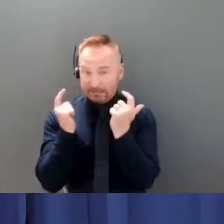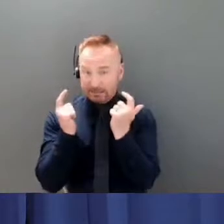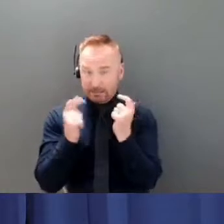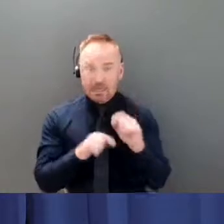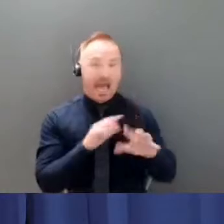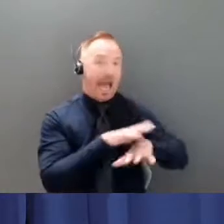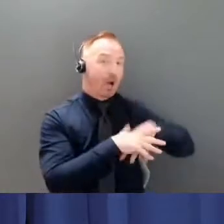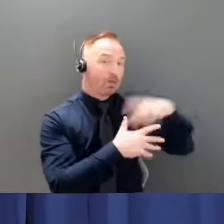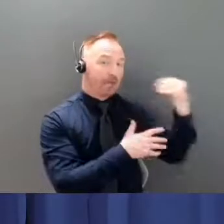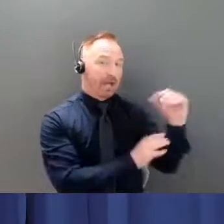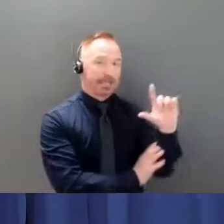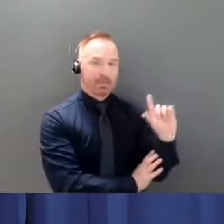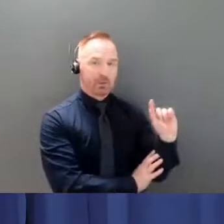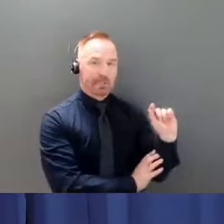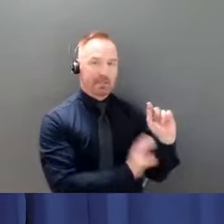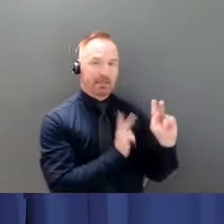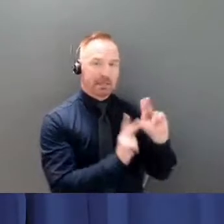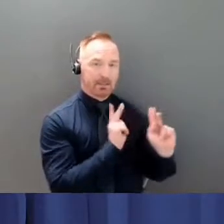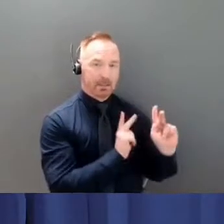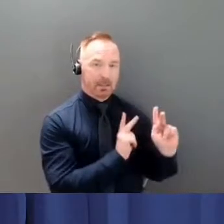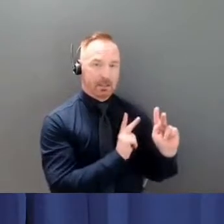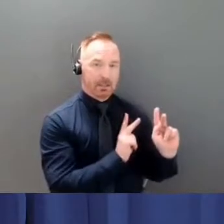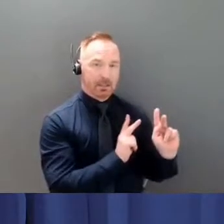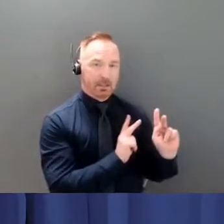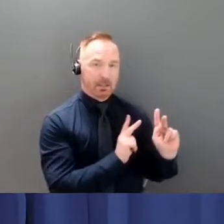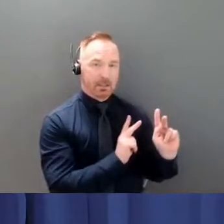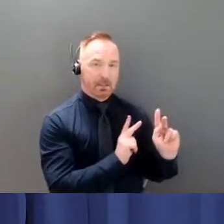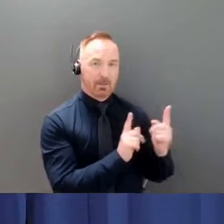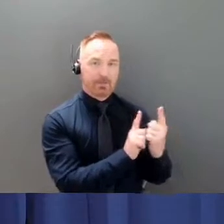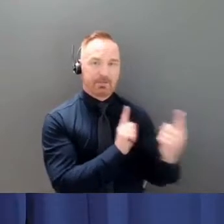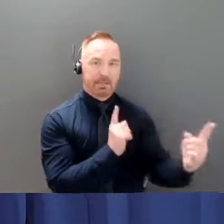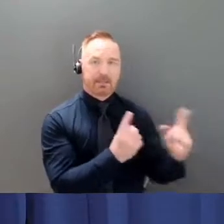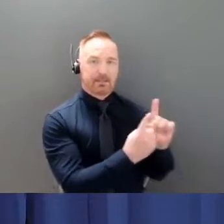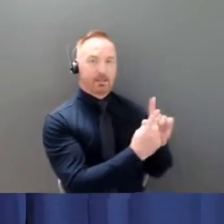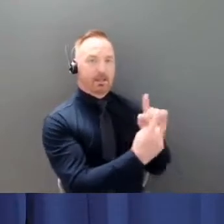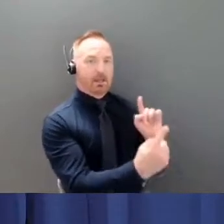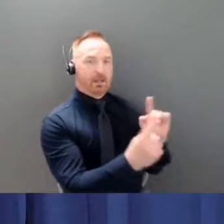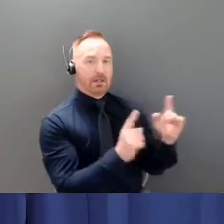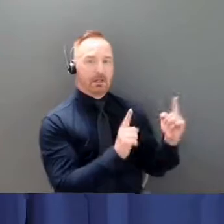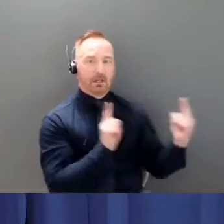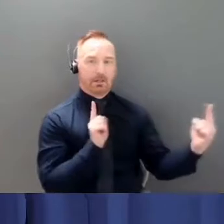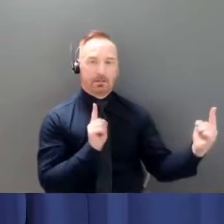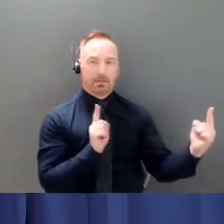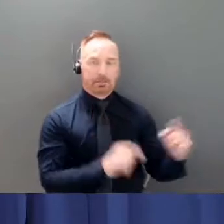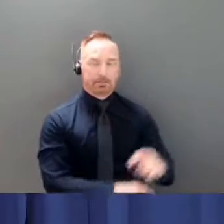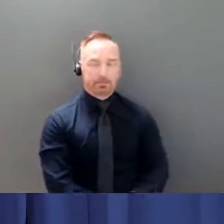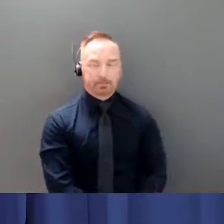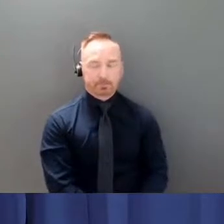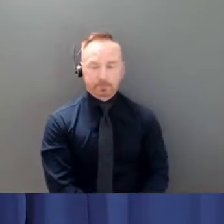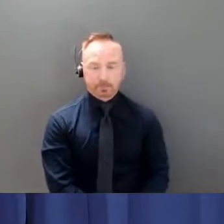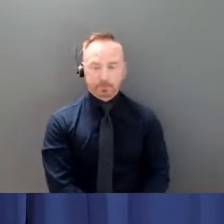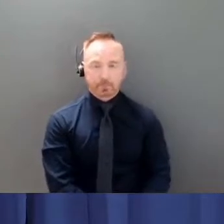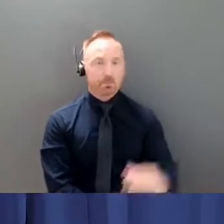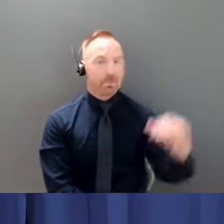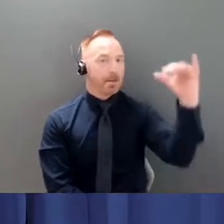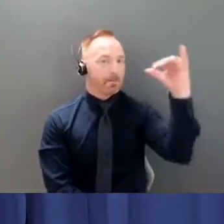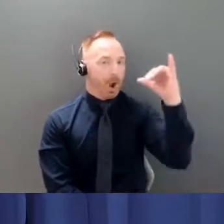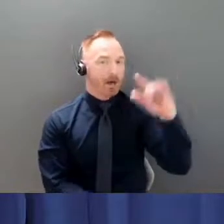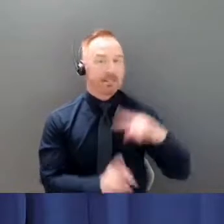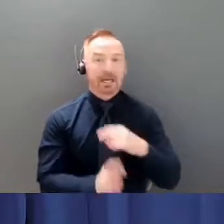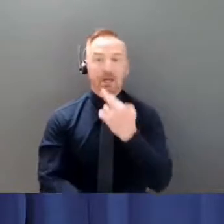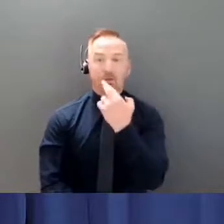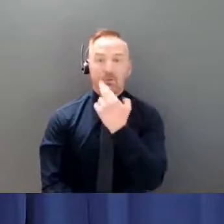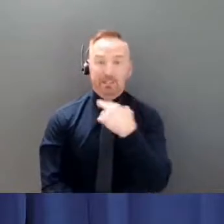with physical distancing in bars and restaurants we have seen cases